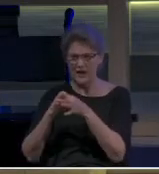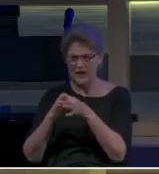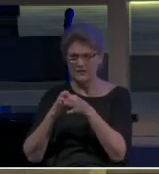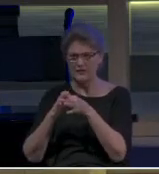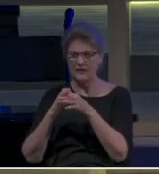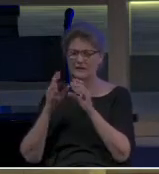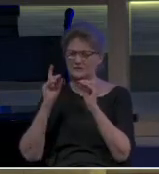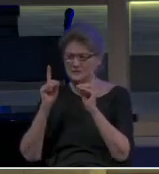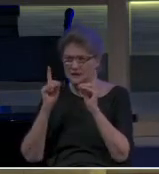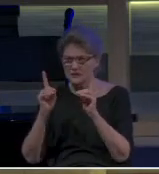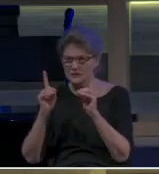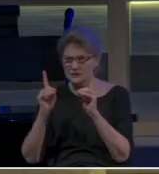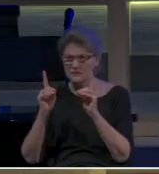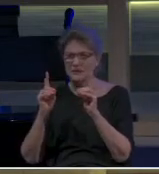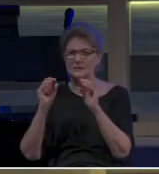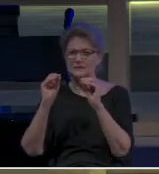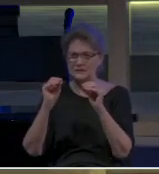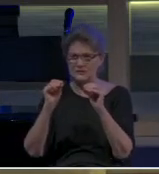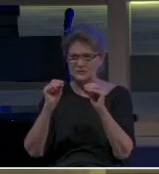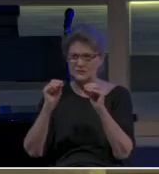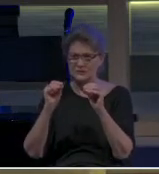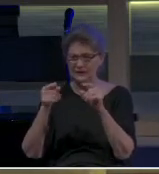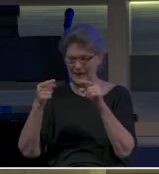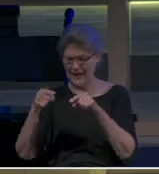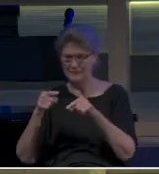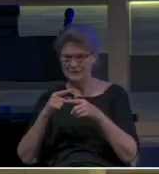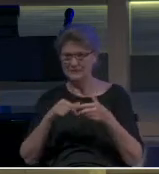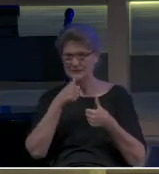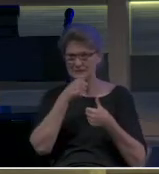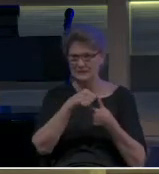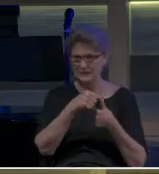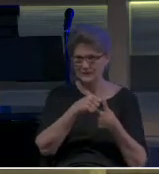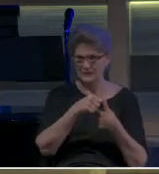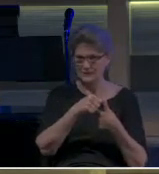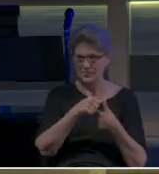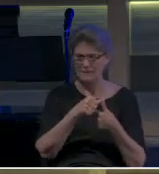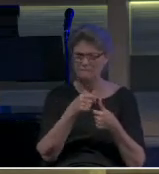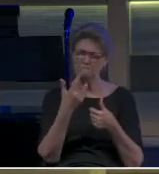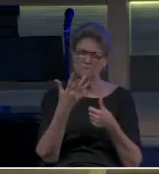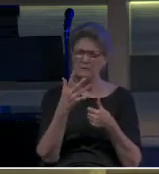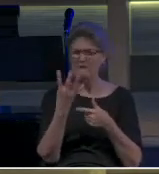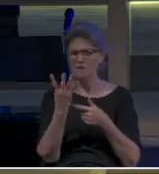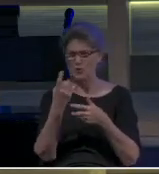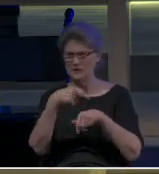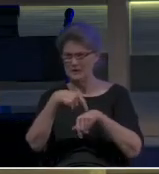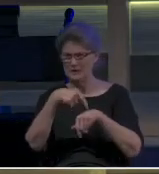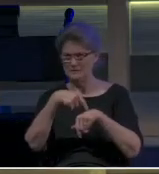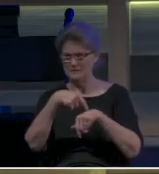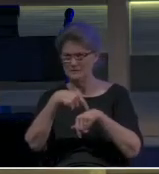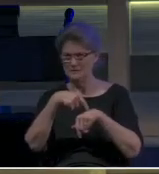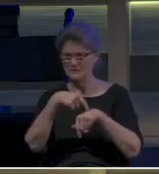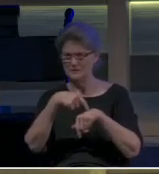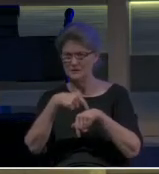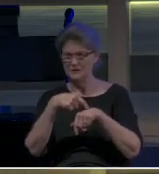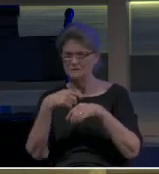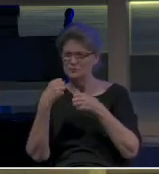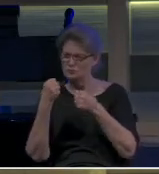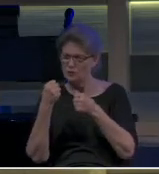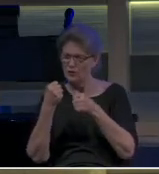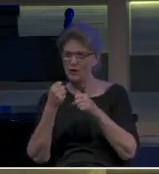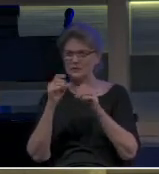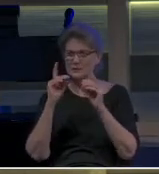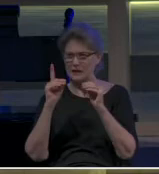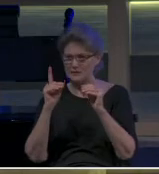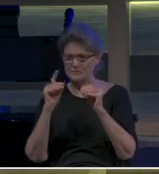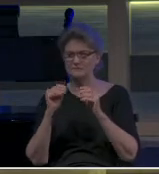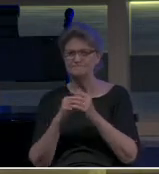several times in this very short letter. comes up at least four times in the letter. And so when you read the word,